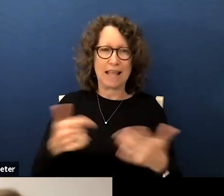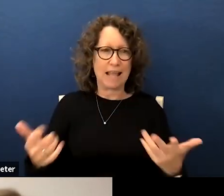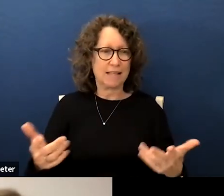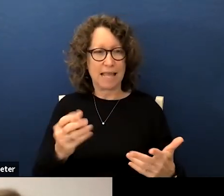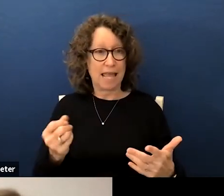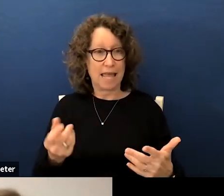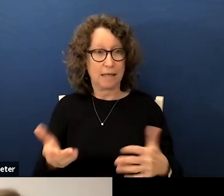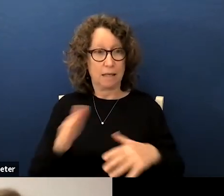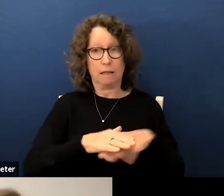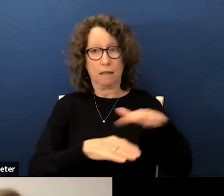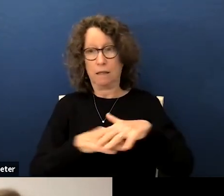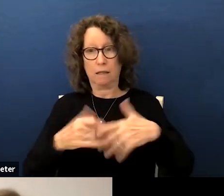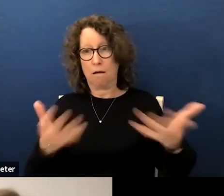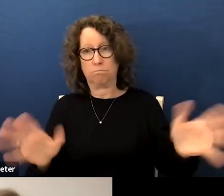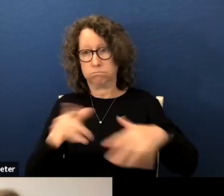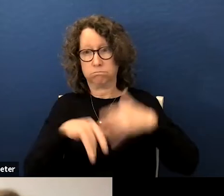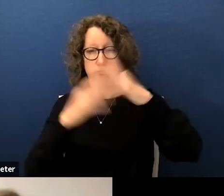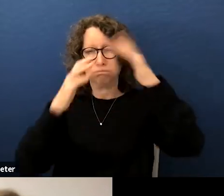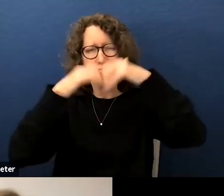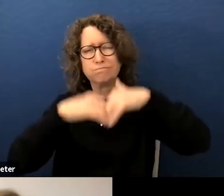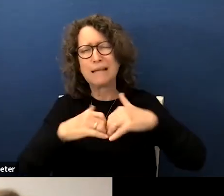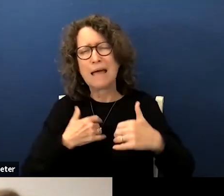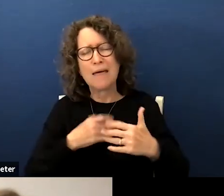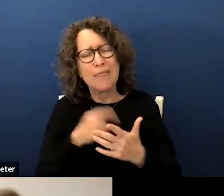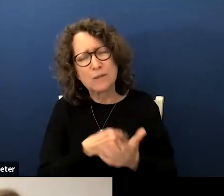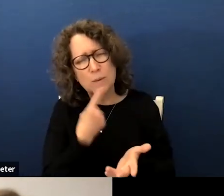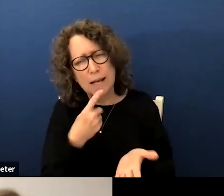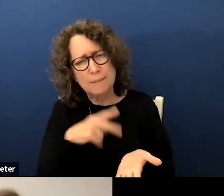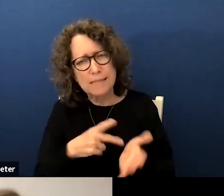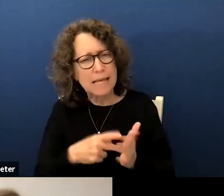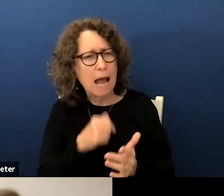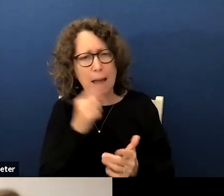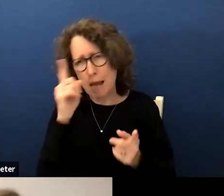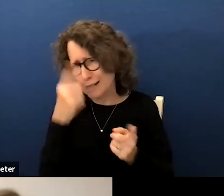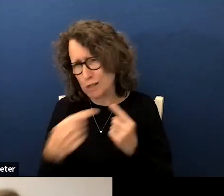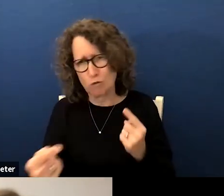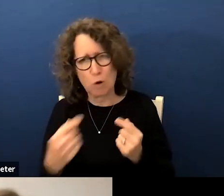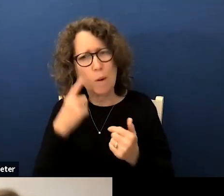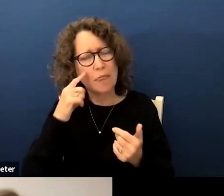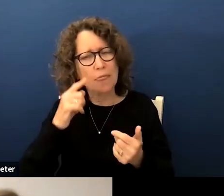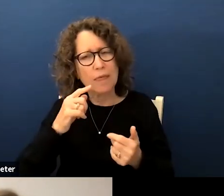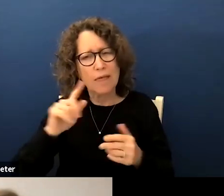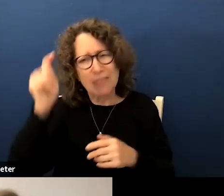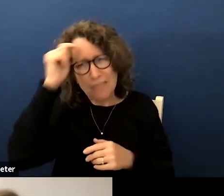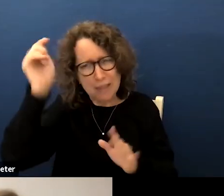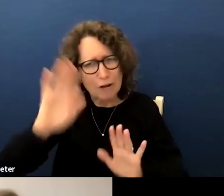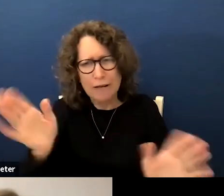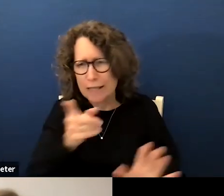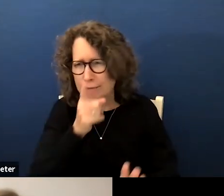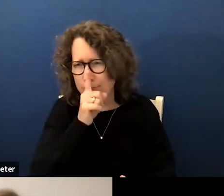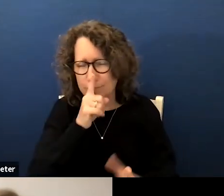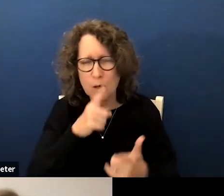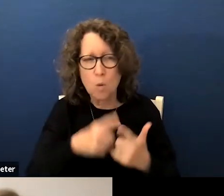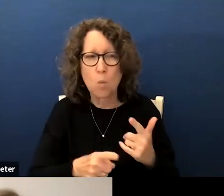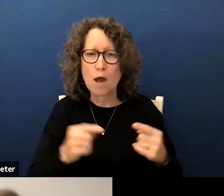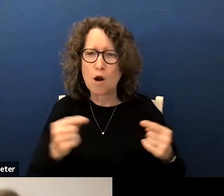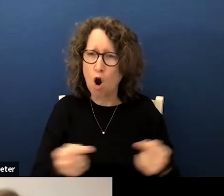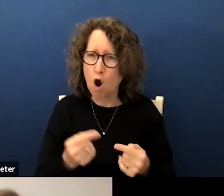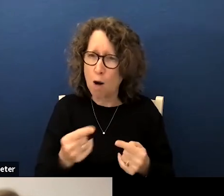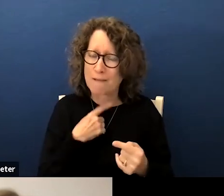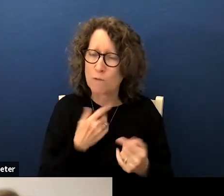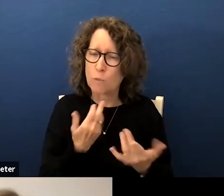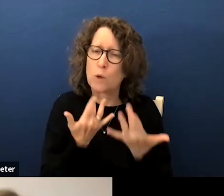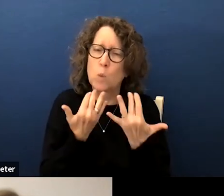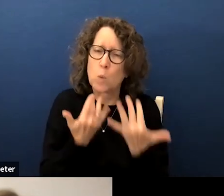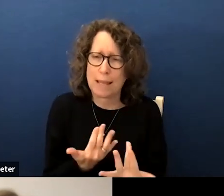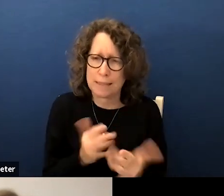on top of everything that you're doing so that's what i'm saying i'm not disagreeing with this this at all i'm just saying what harm will be done if we take